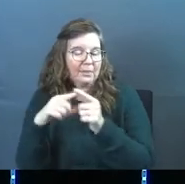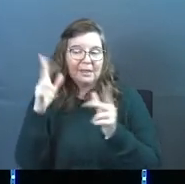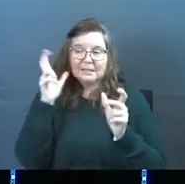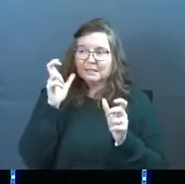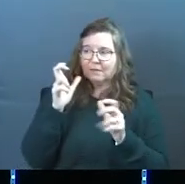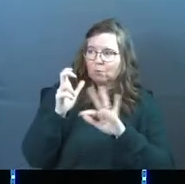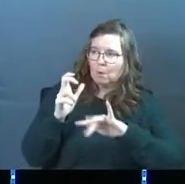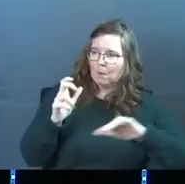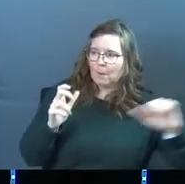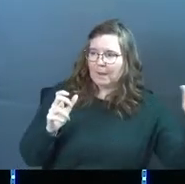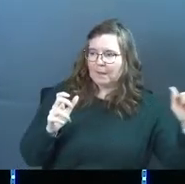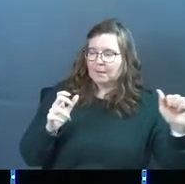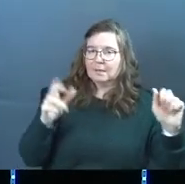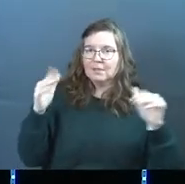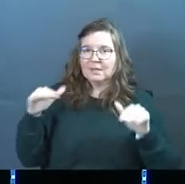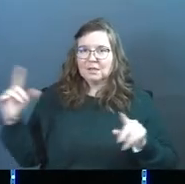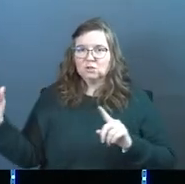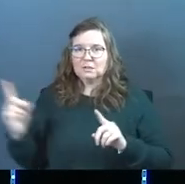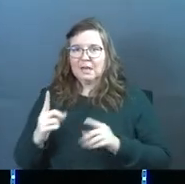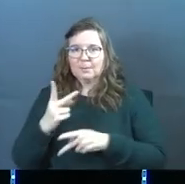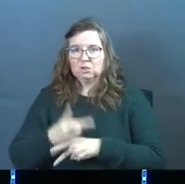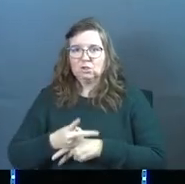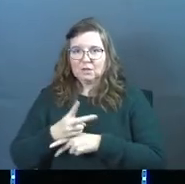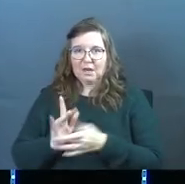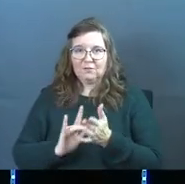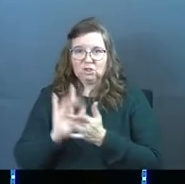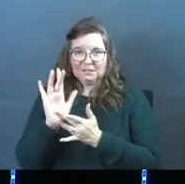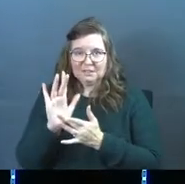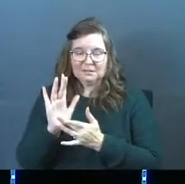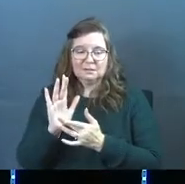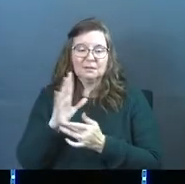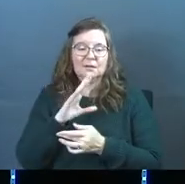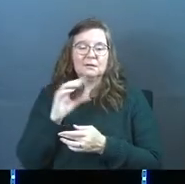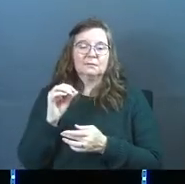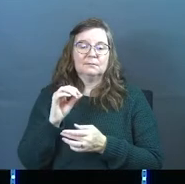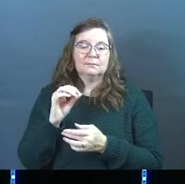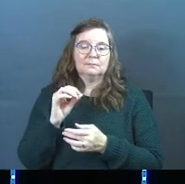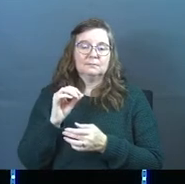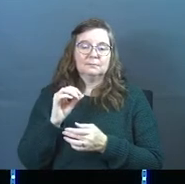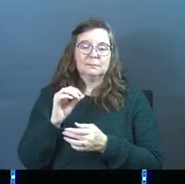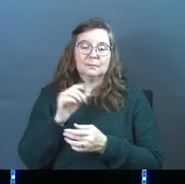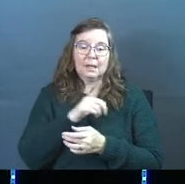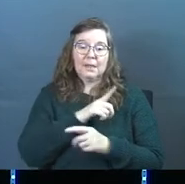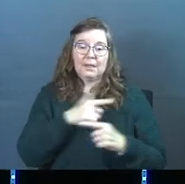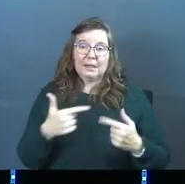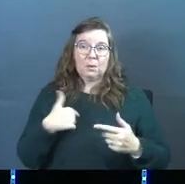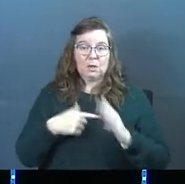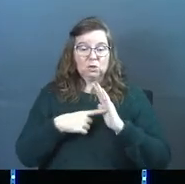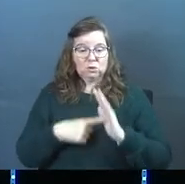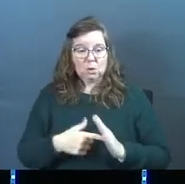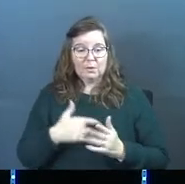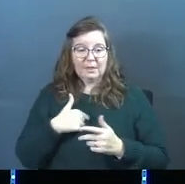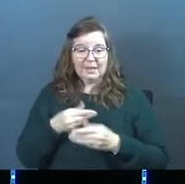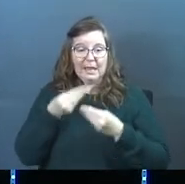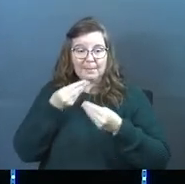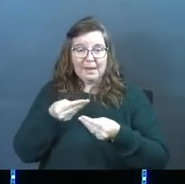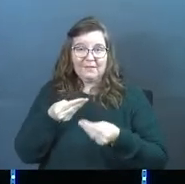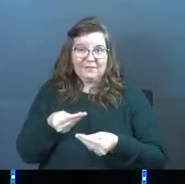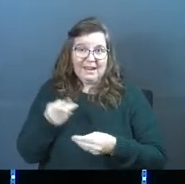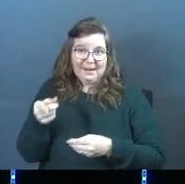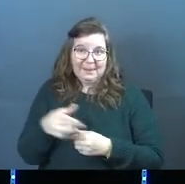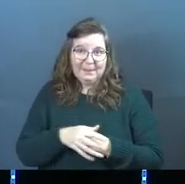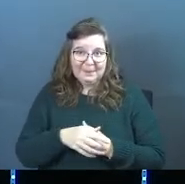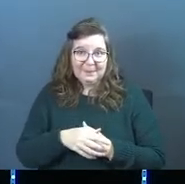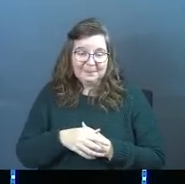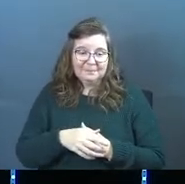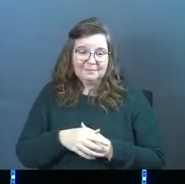the devil went away, and the angels came and took care of Jesus. And the language there indicates they came and fed him, by the